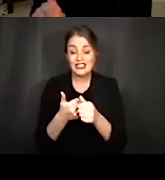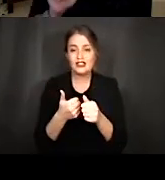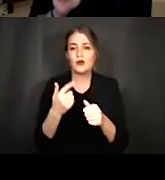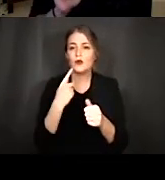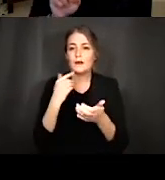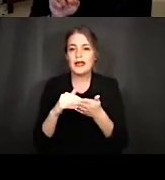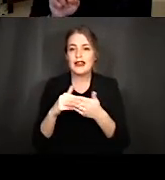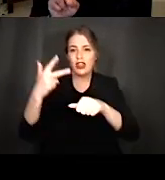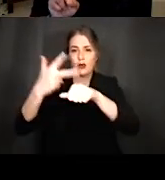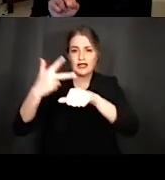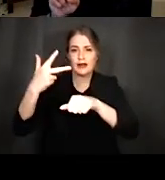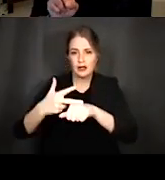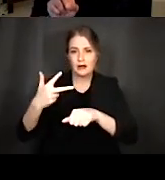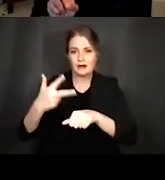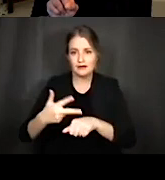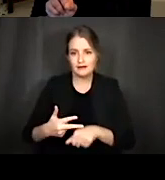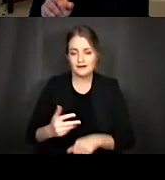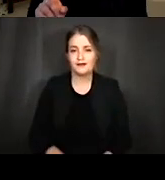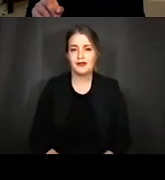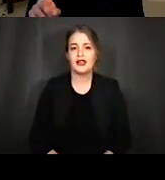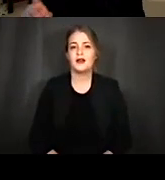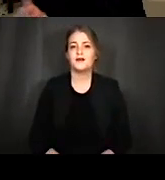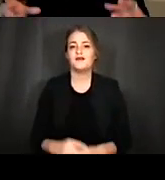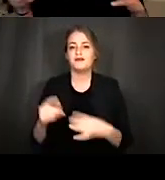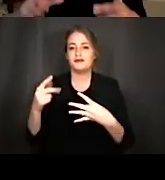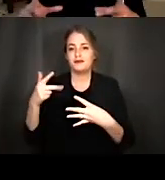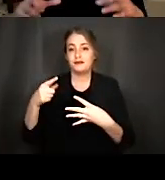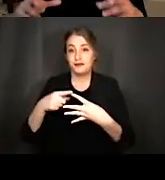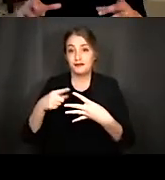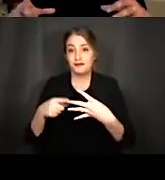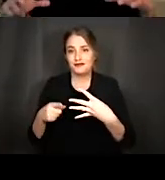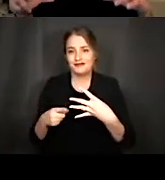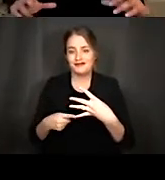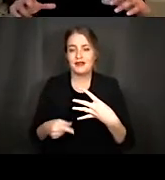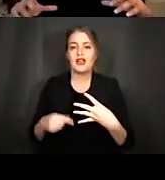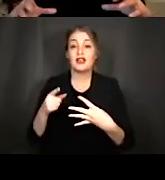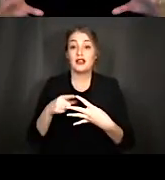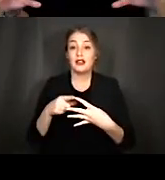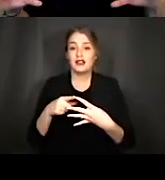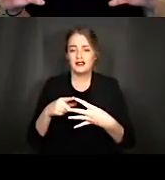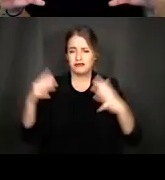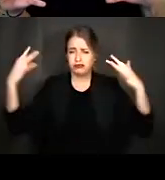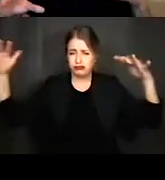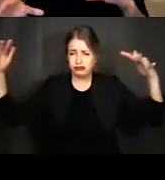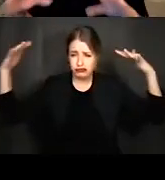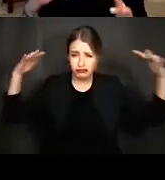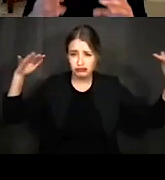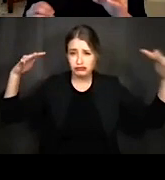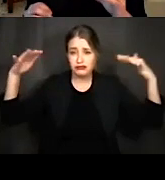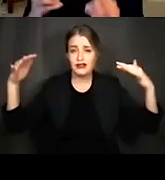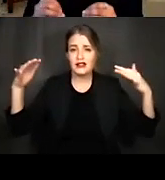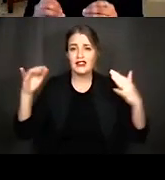The first time the phrase is repeated, there is a significant amount of noise that is